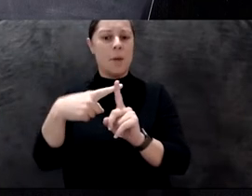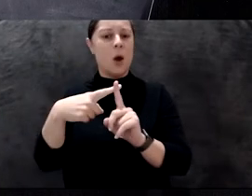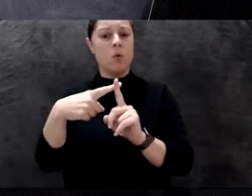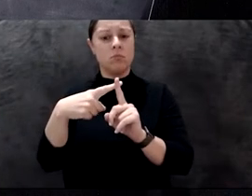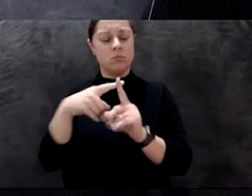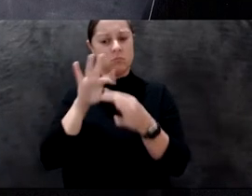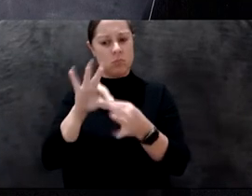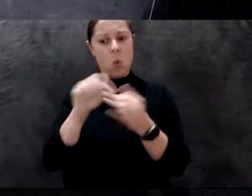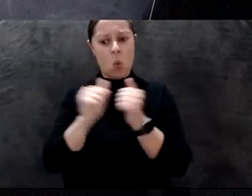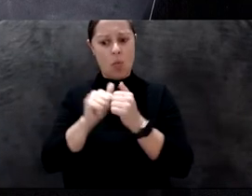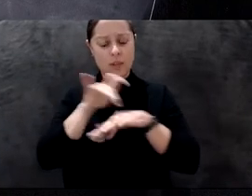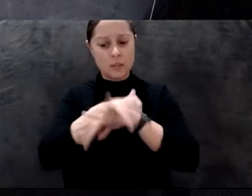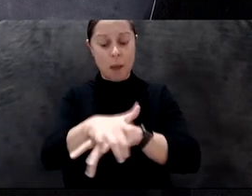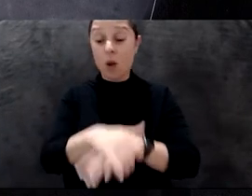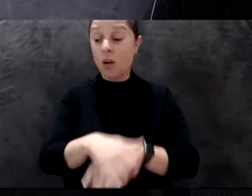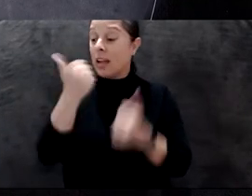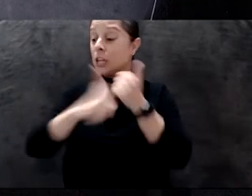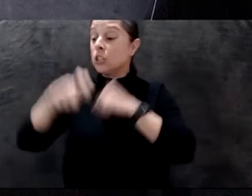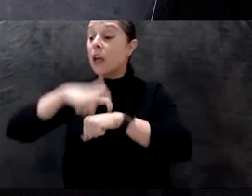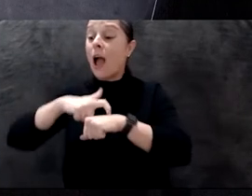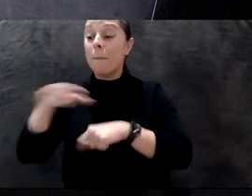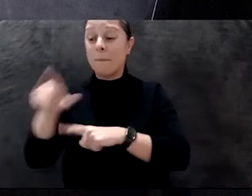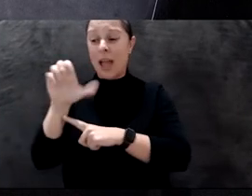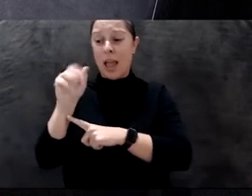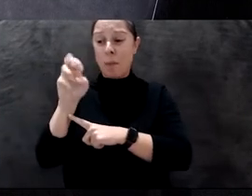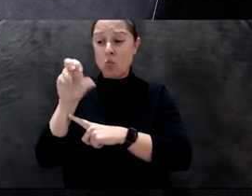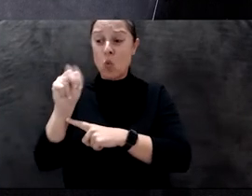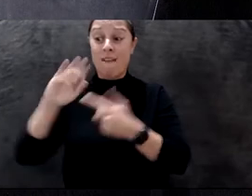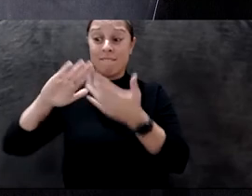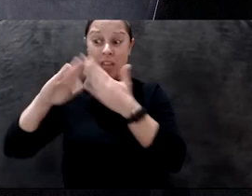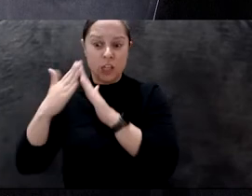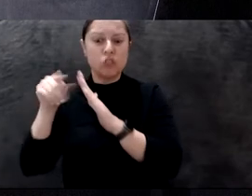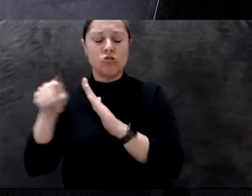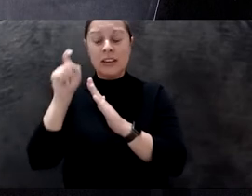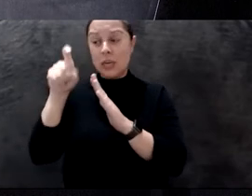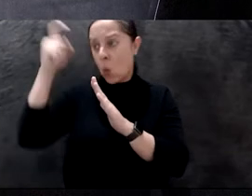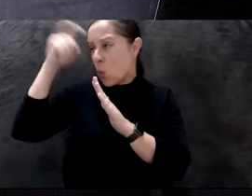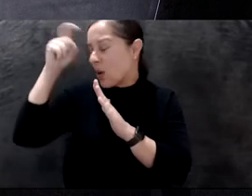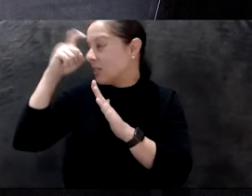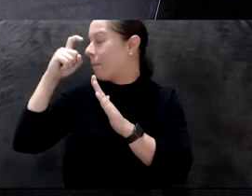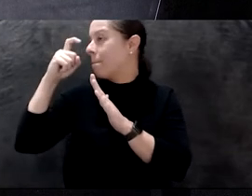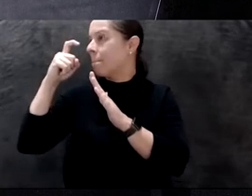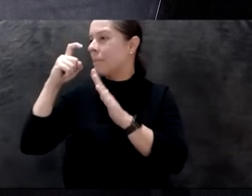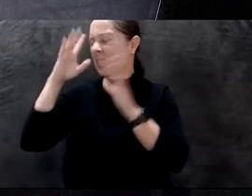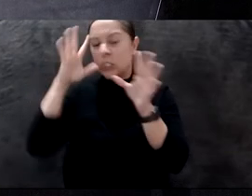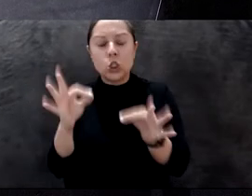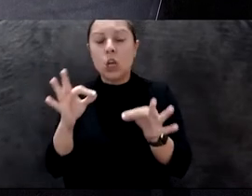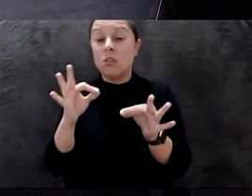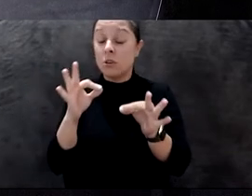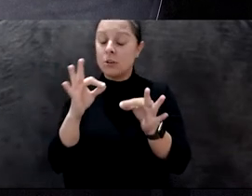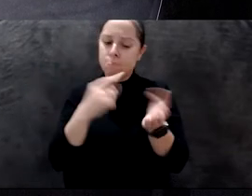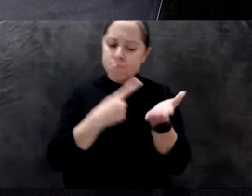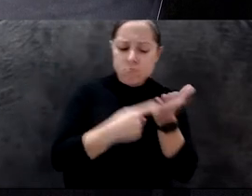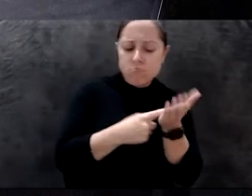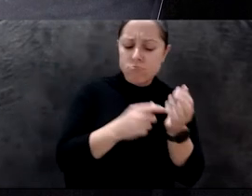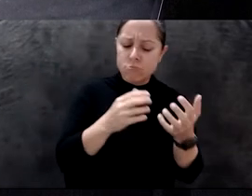wisdom, some knowledge, some decision to make, they go and consult the spider. It might take one day, two days, a week. Sometimes the spider